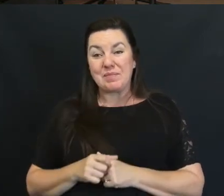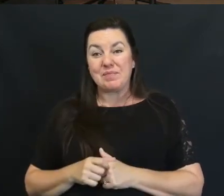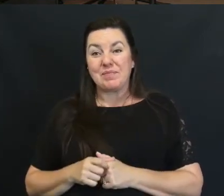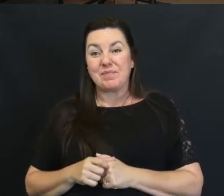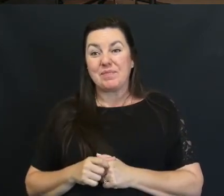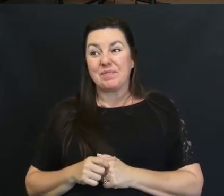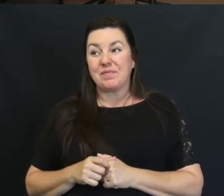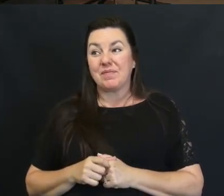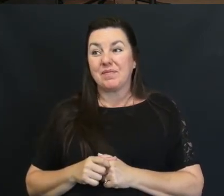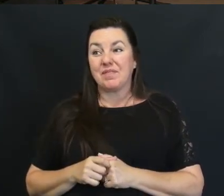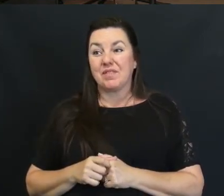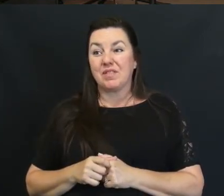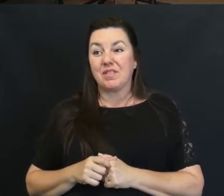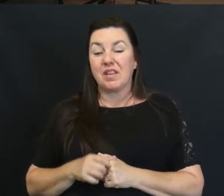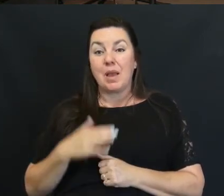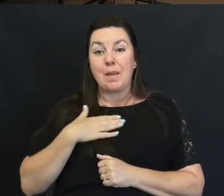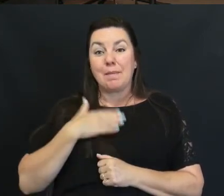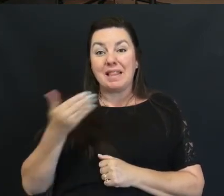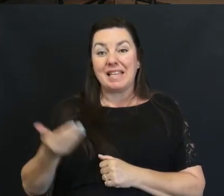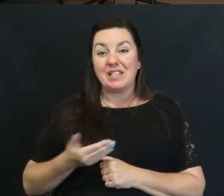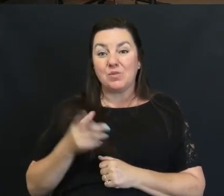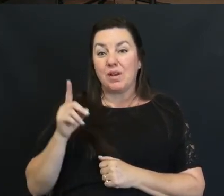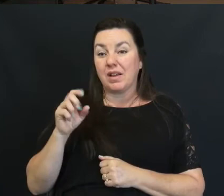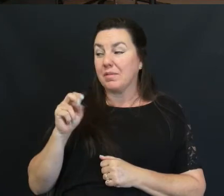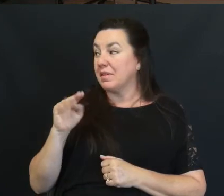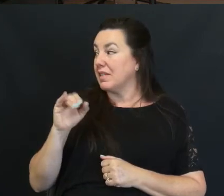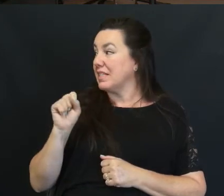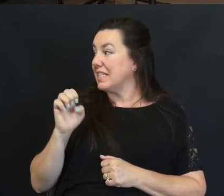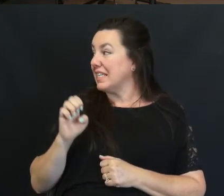Okay Will you Please Welcome Up Denise